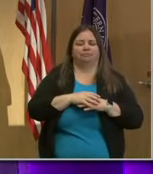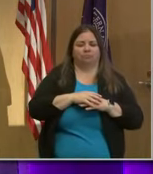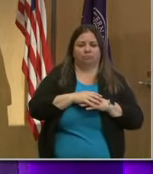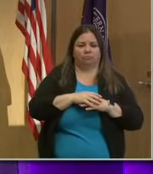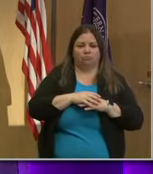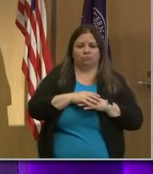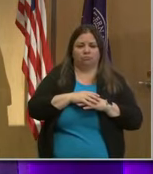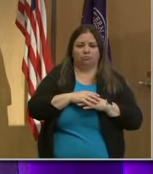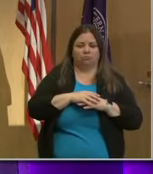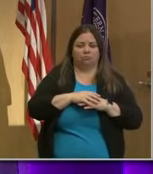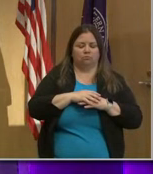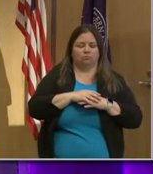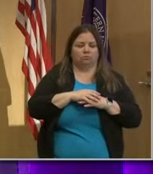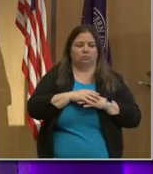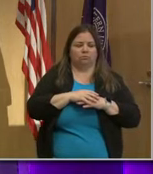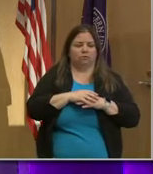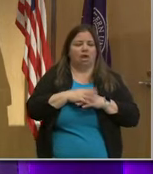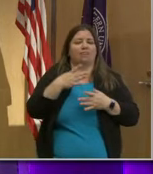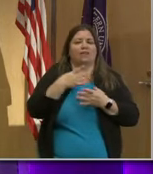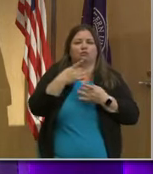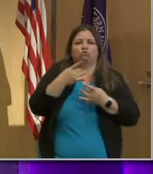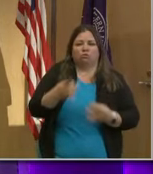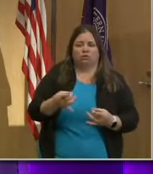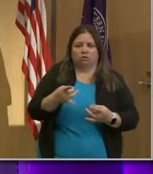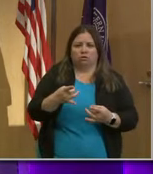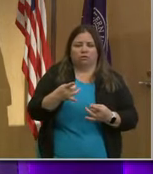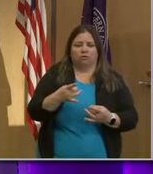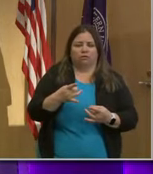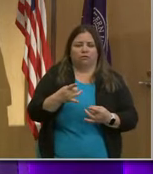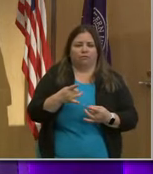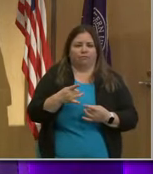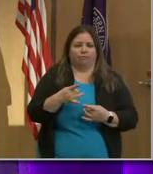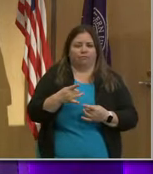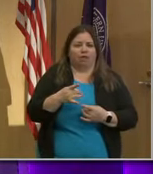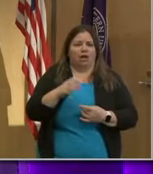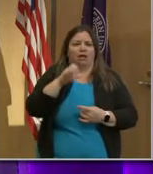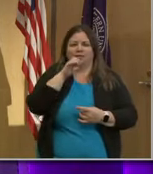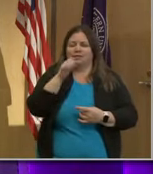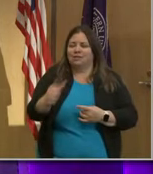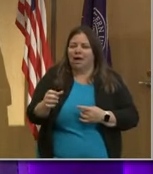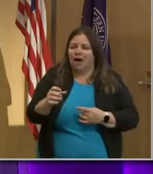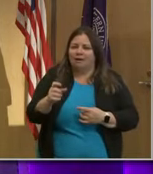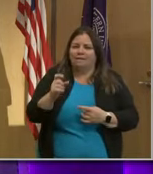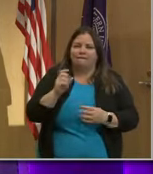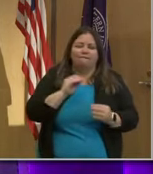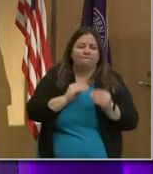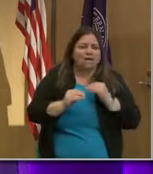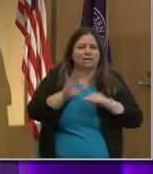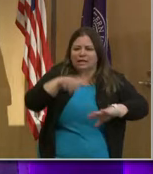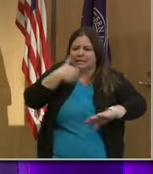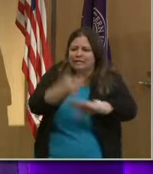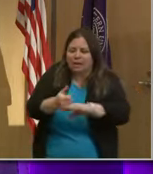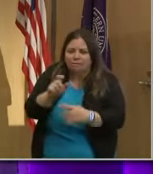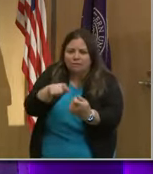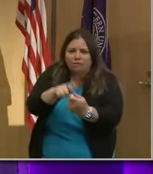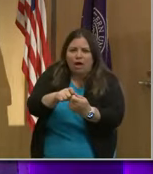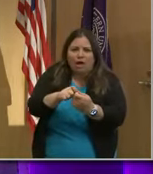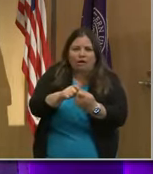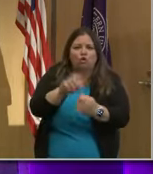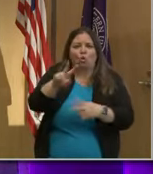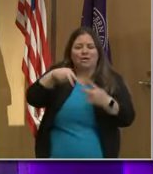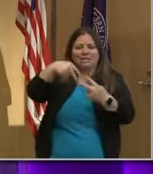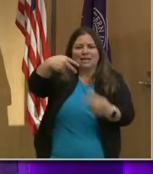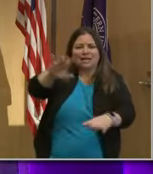But the interesting thing is that it's not fixed in stone the way your DNA is.